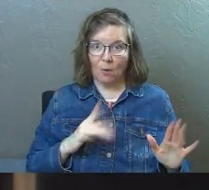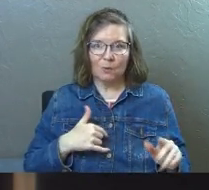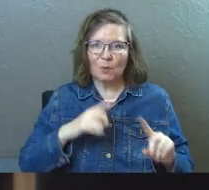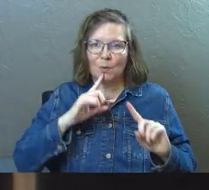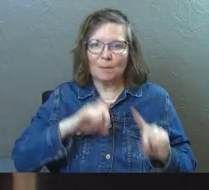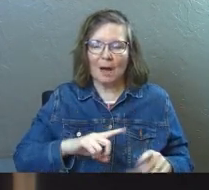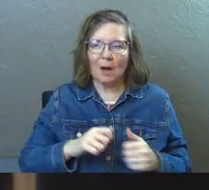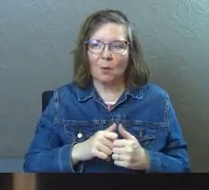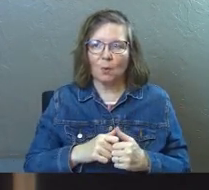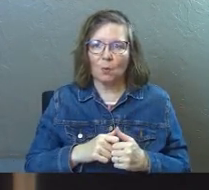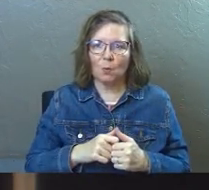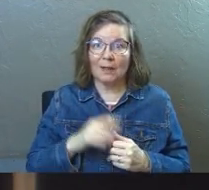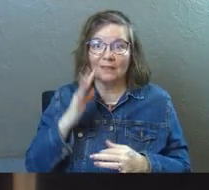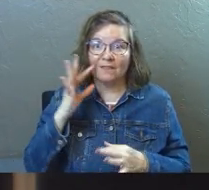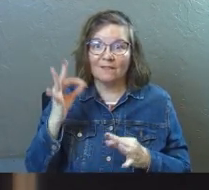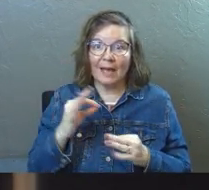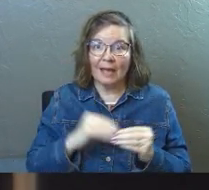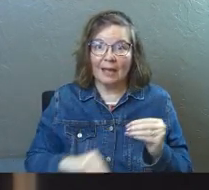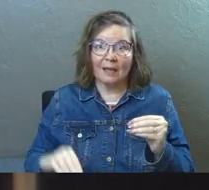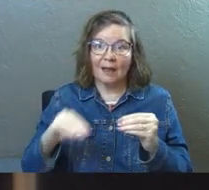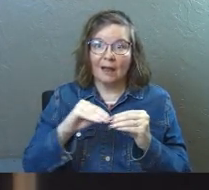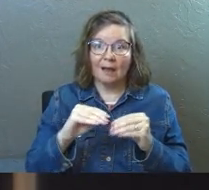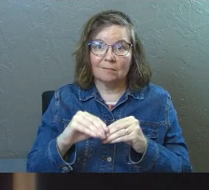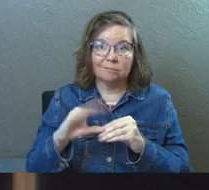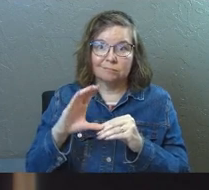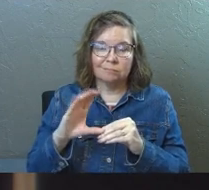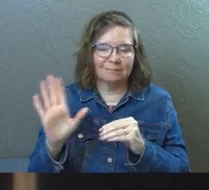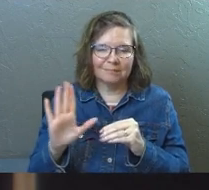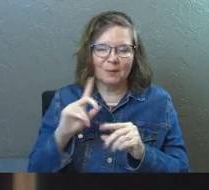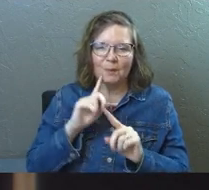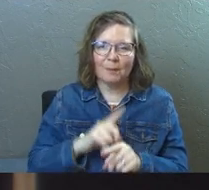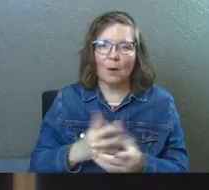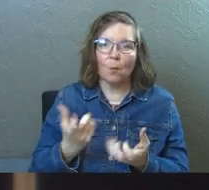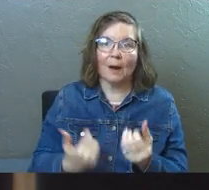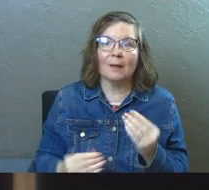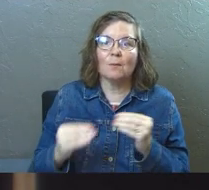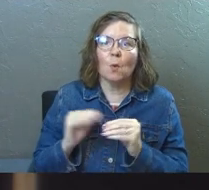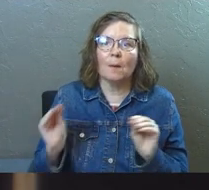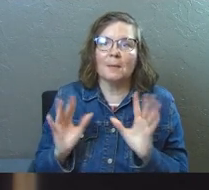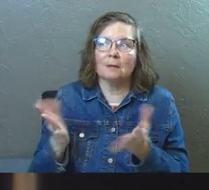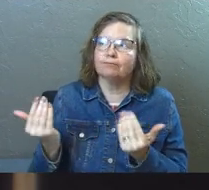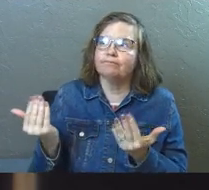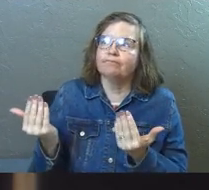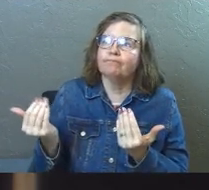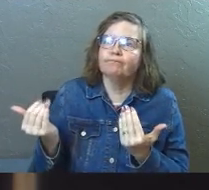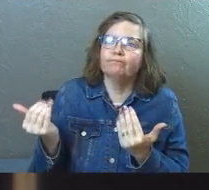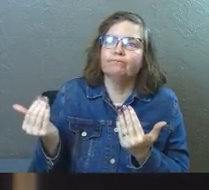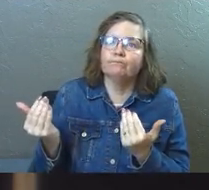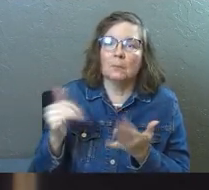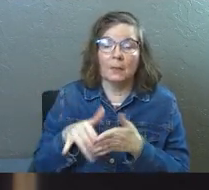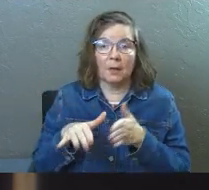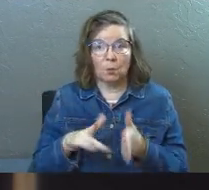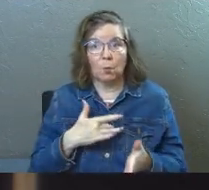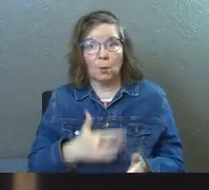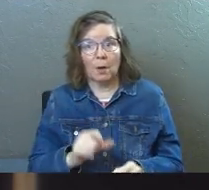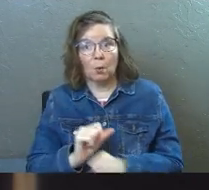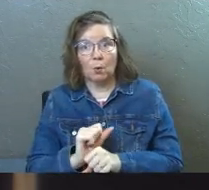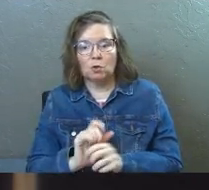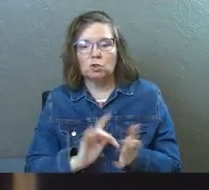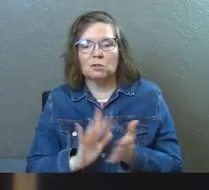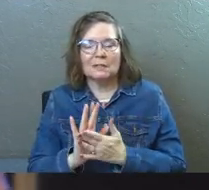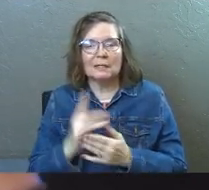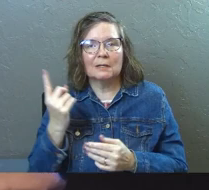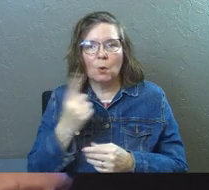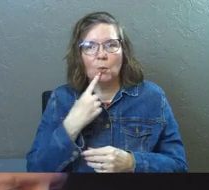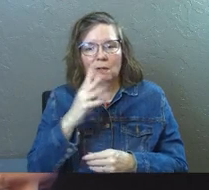don't respond with great faith. We respond by wanting another miracle. That's the way that it works. Jesus